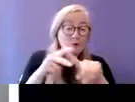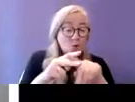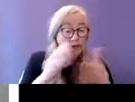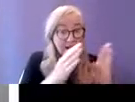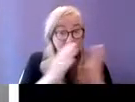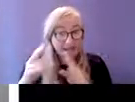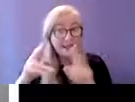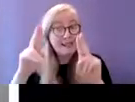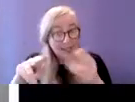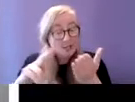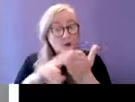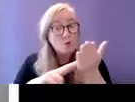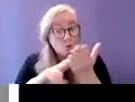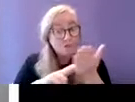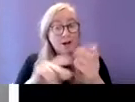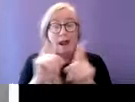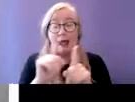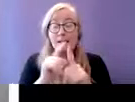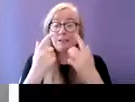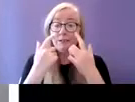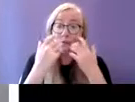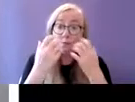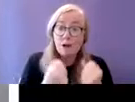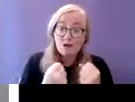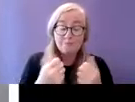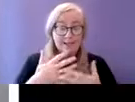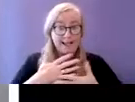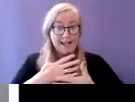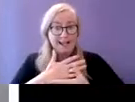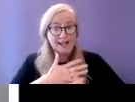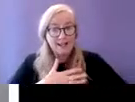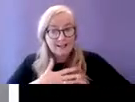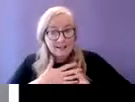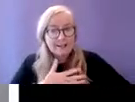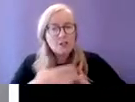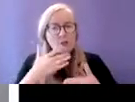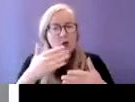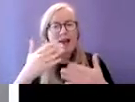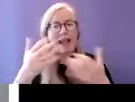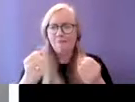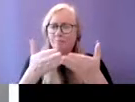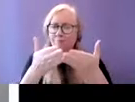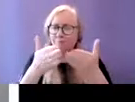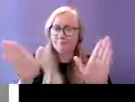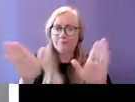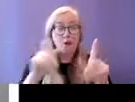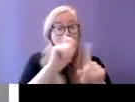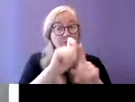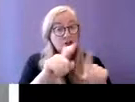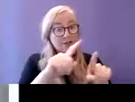and anxiety and have been widely used by a range of practitioners so that would be a really useful intervention